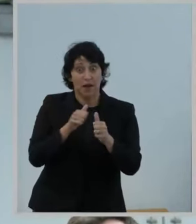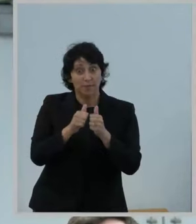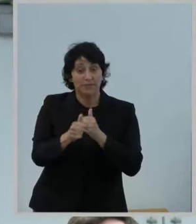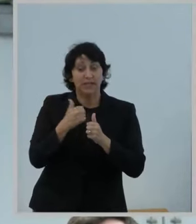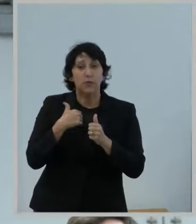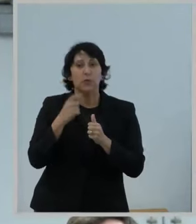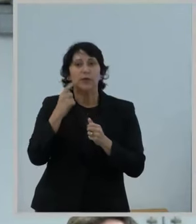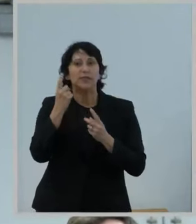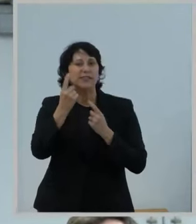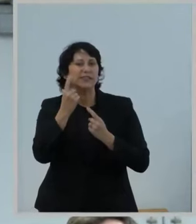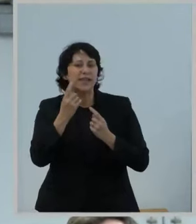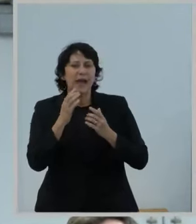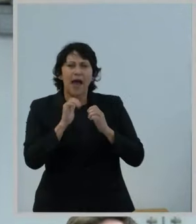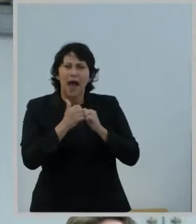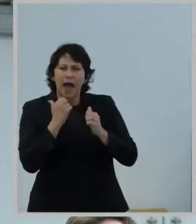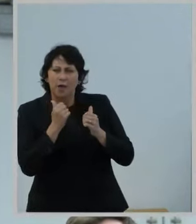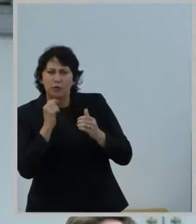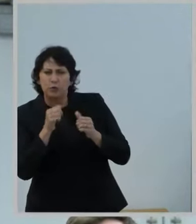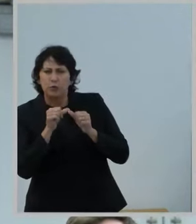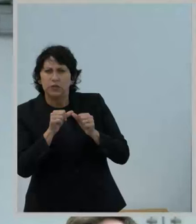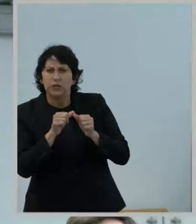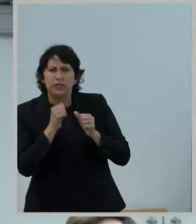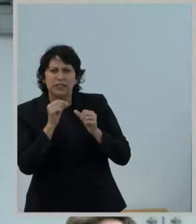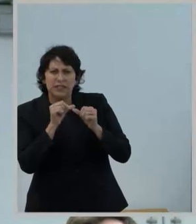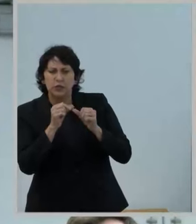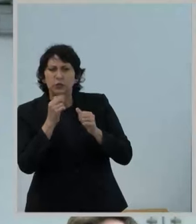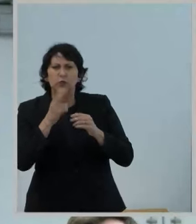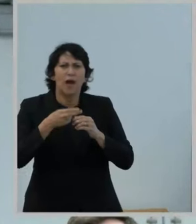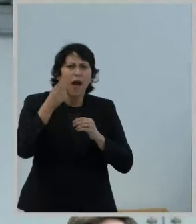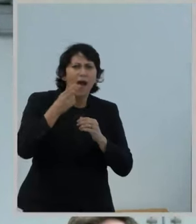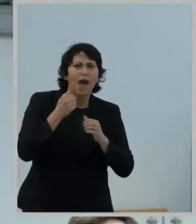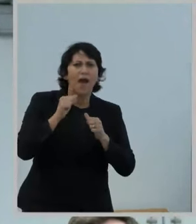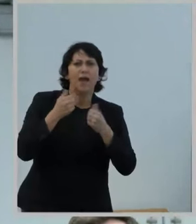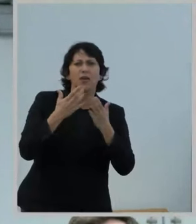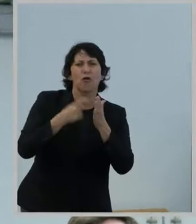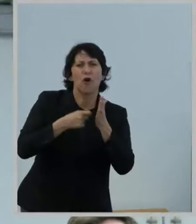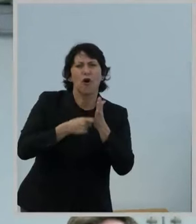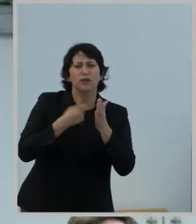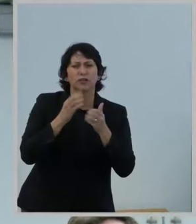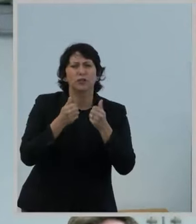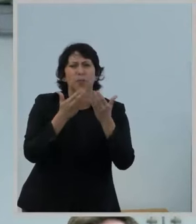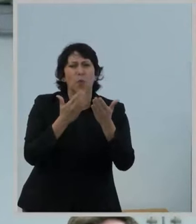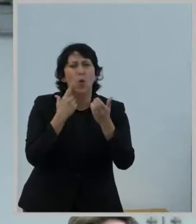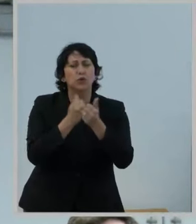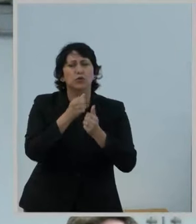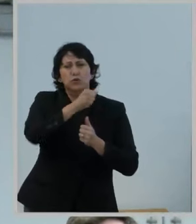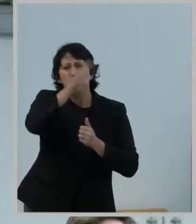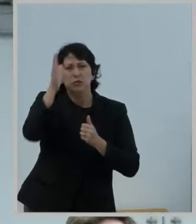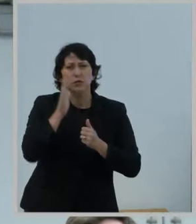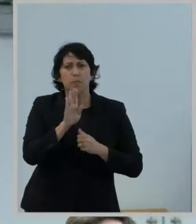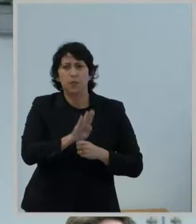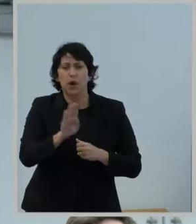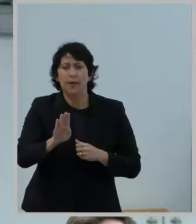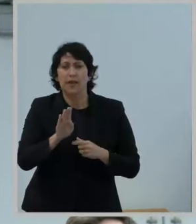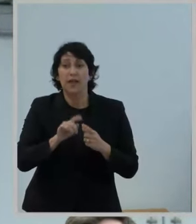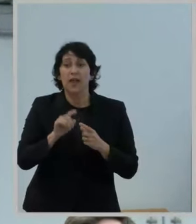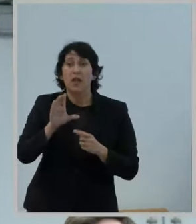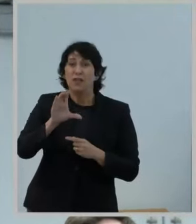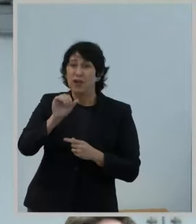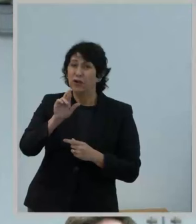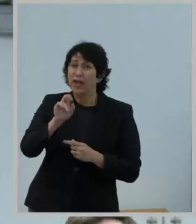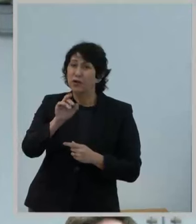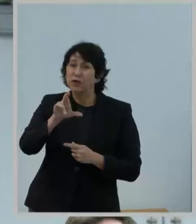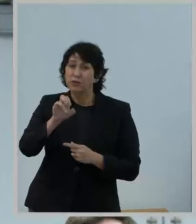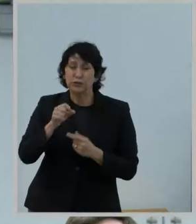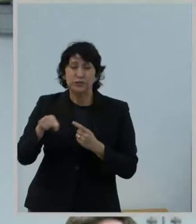comment on how best to continue providing high-cost support for fixed broadband service in Alaska. Alaskan carriers face unique